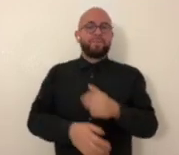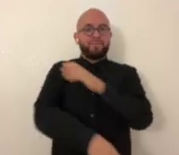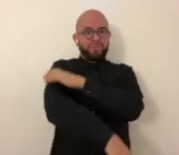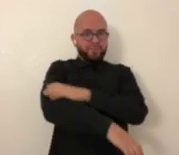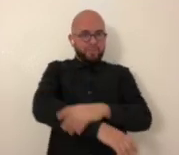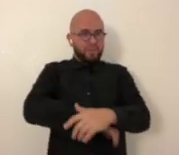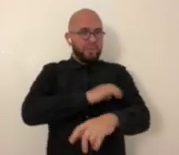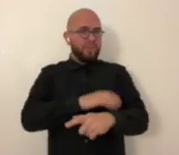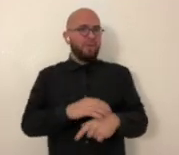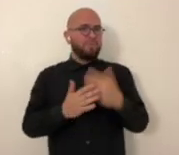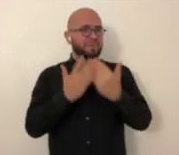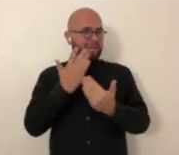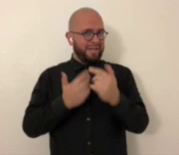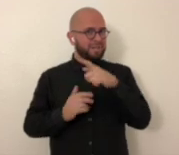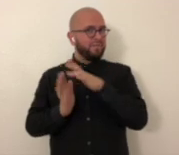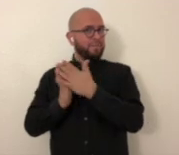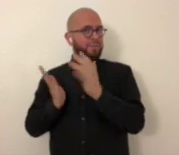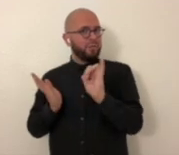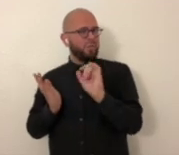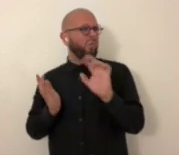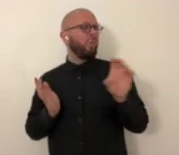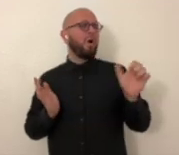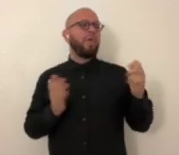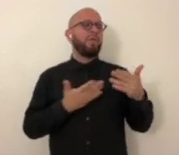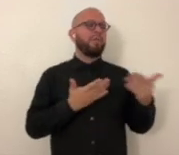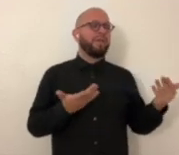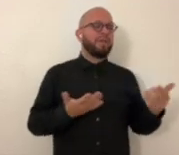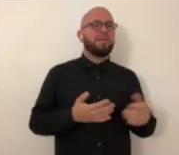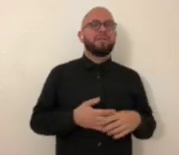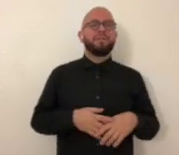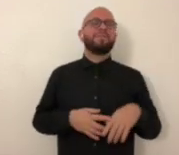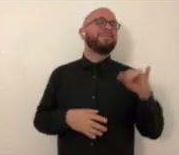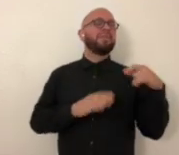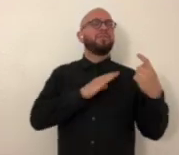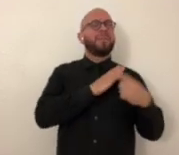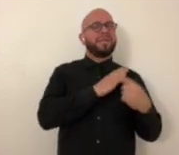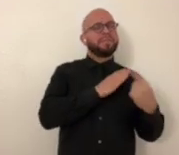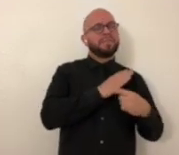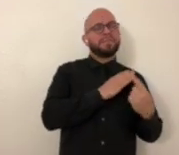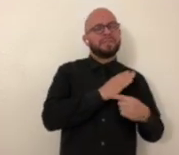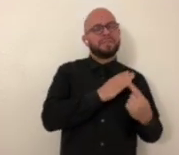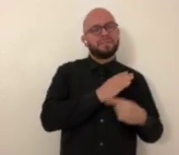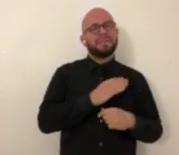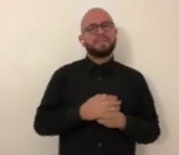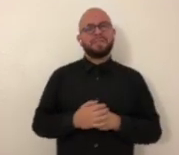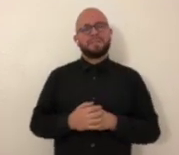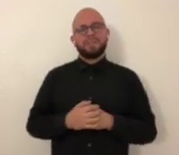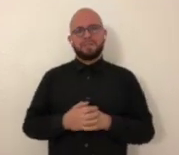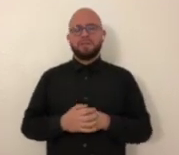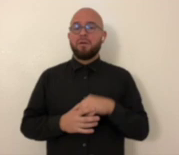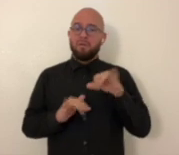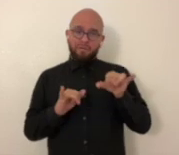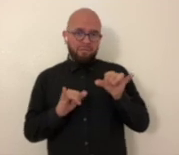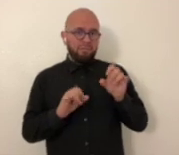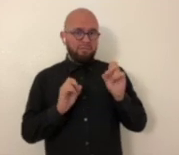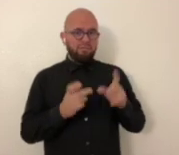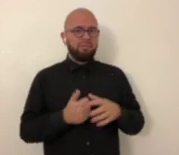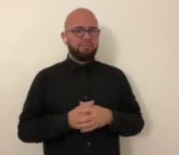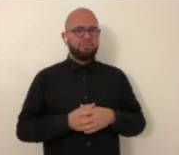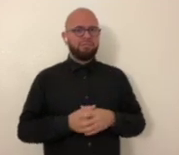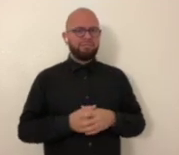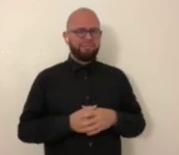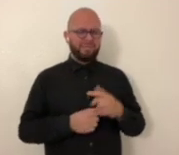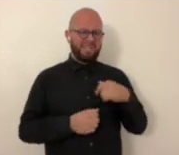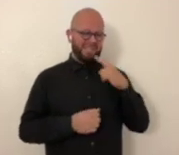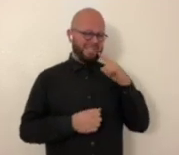the image of the lady is from the book are the arms and hands from the book as well or is that from the other material um that's